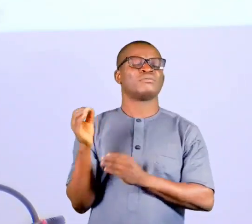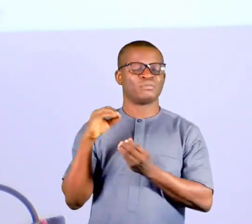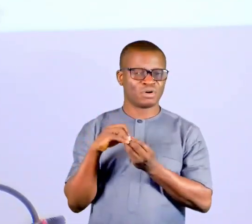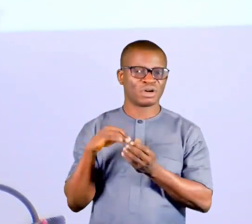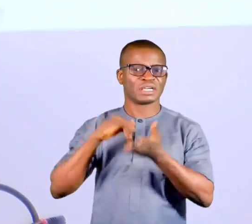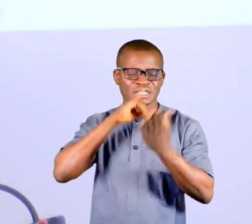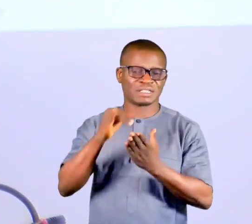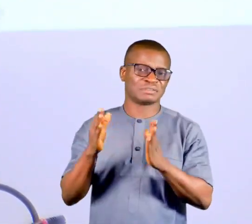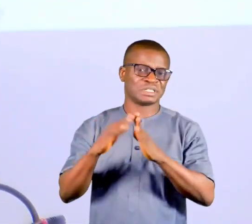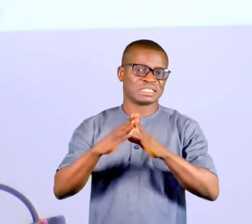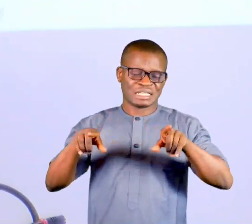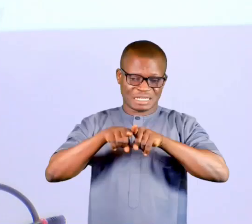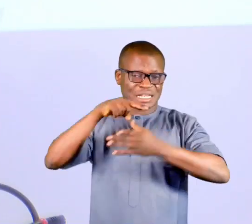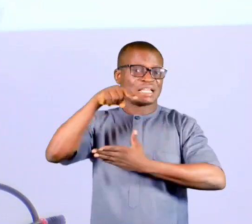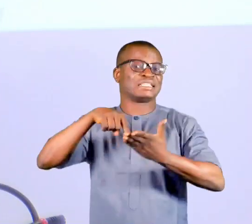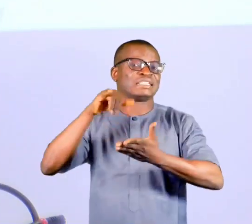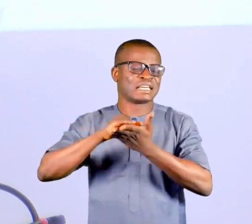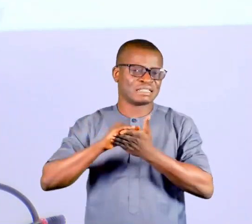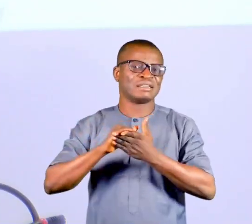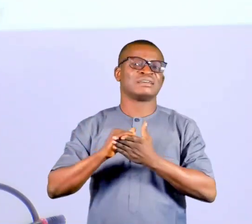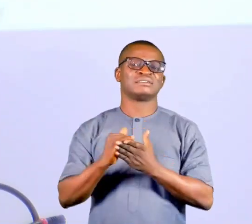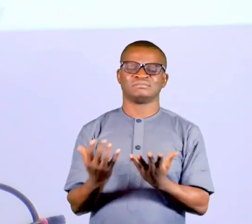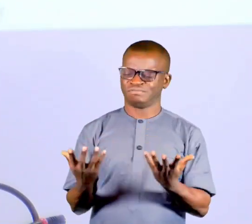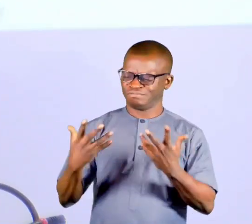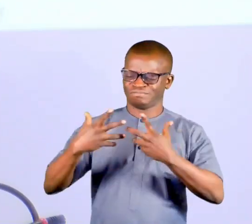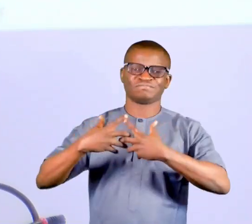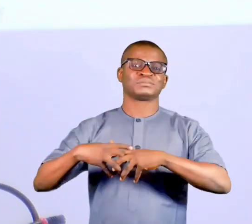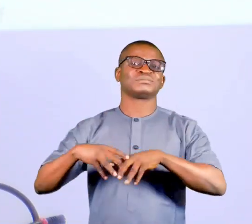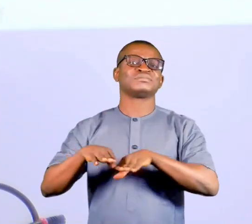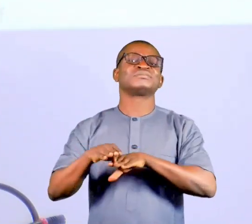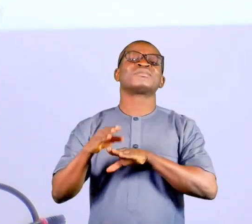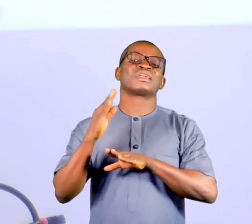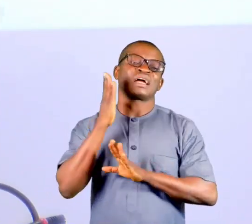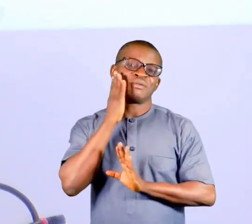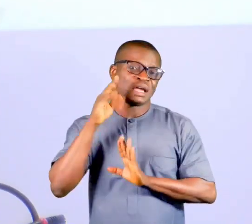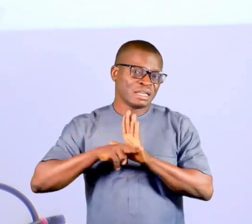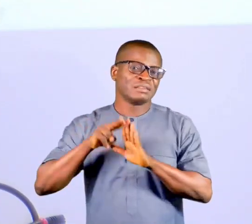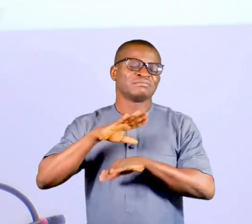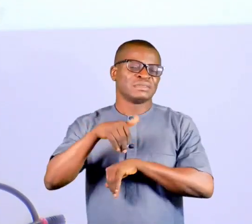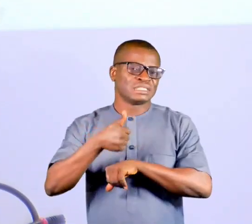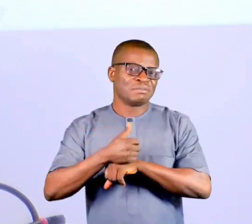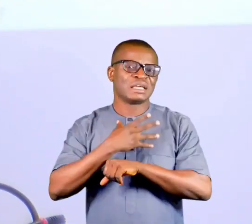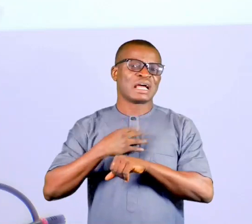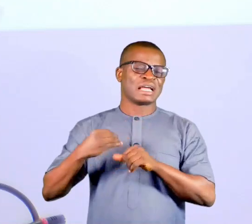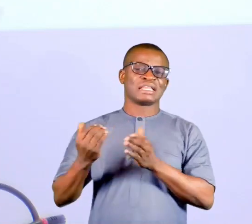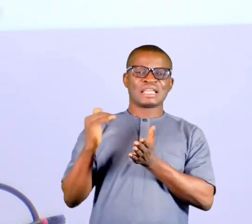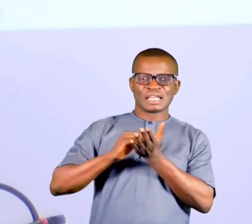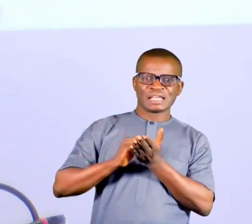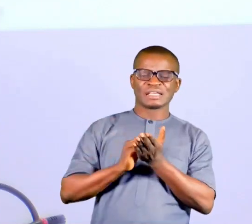at forums such as this that a collective awareness about these issues are created, and in turn